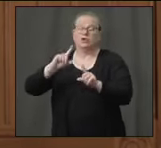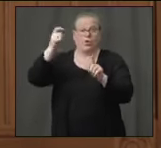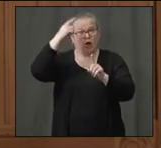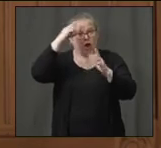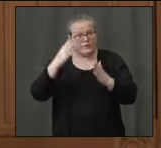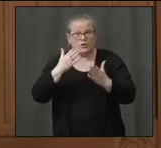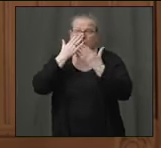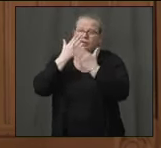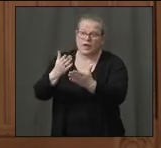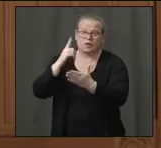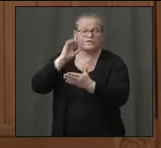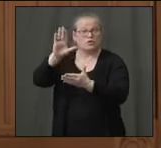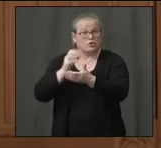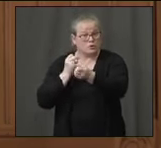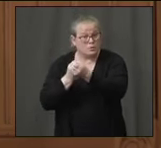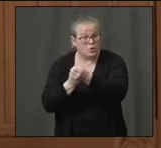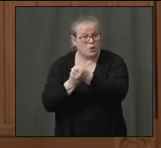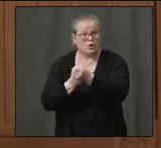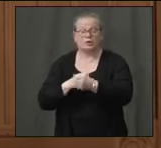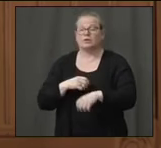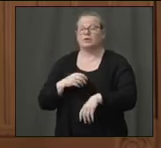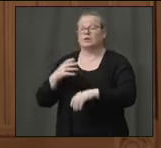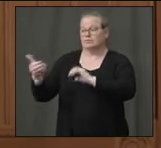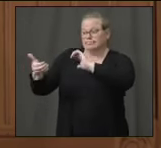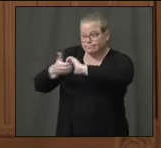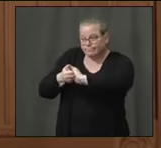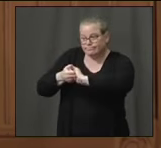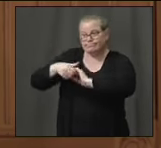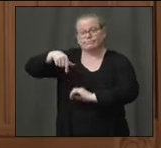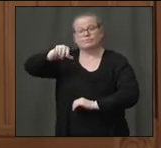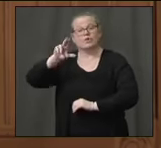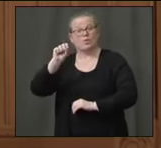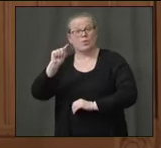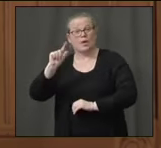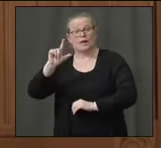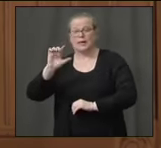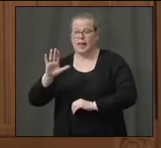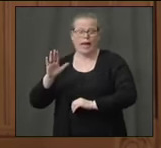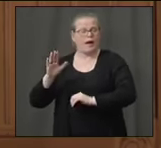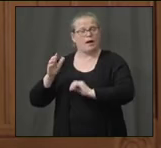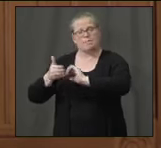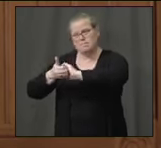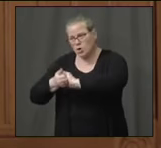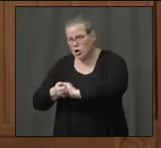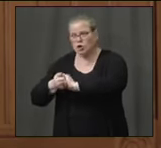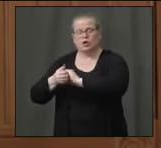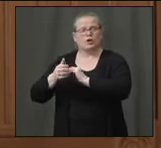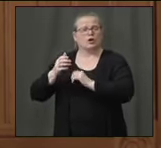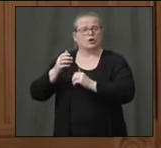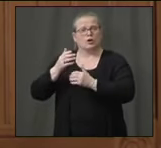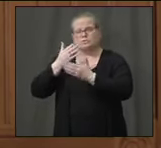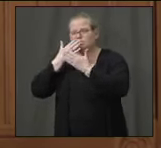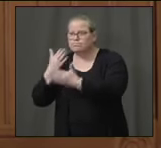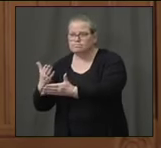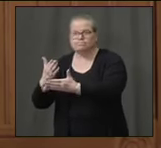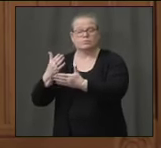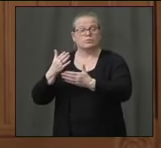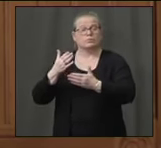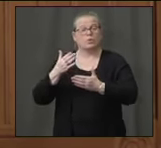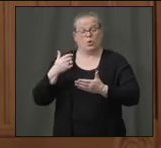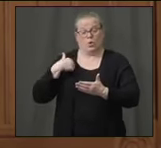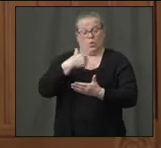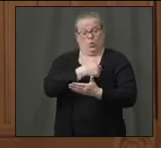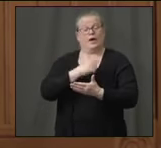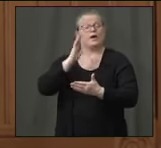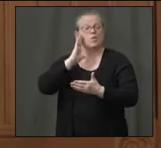for your support and to the partnership with Crest Laboratories. We at Hartford HealthCare and this partnership will put a 24